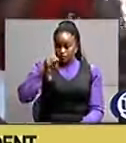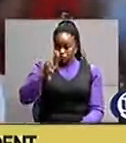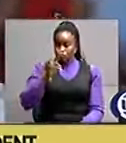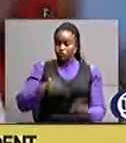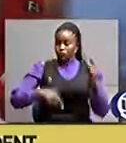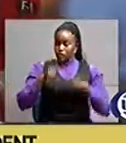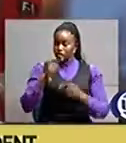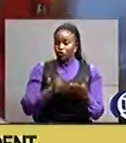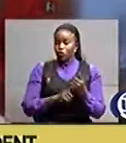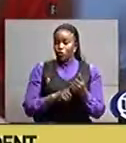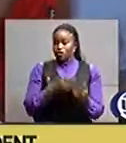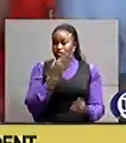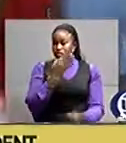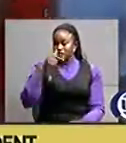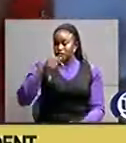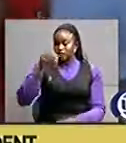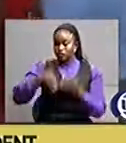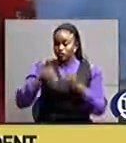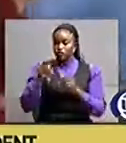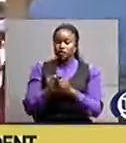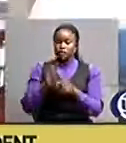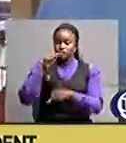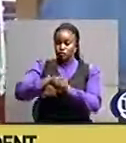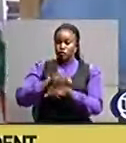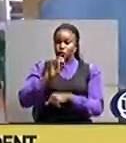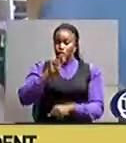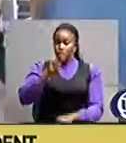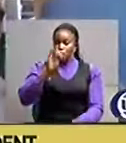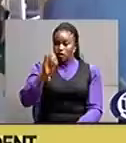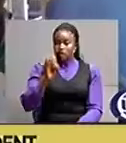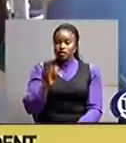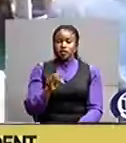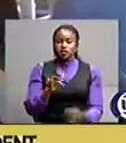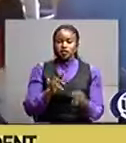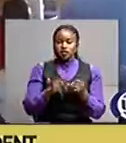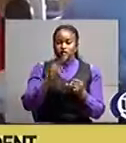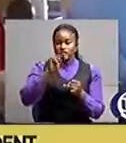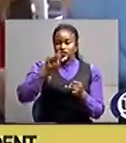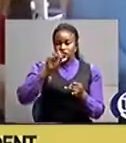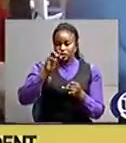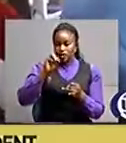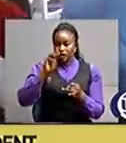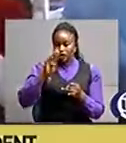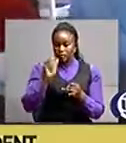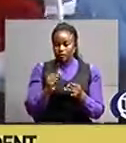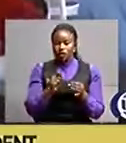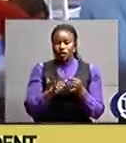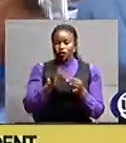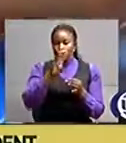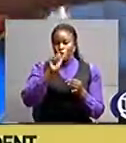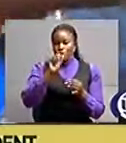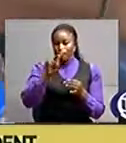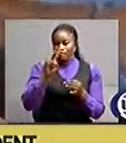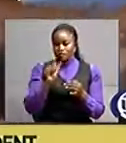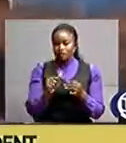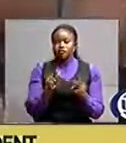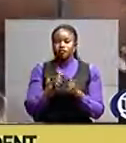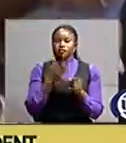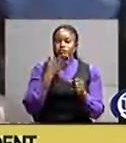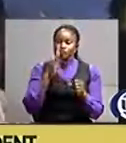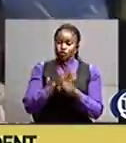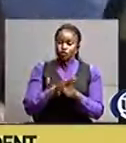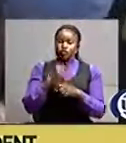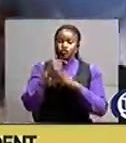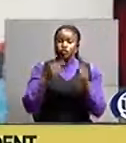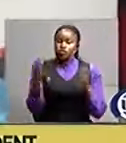37 votes beating in kambe dusman oki jofren samban jako avamono and promises massive improvement to better the